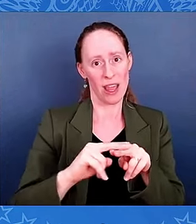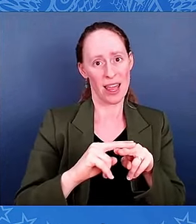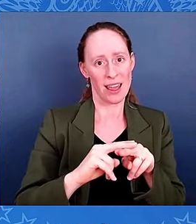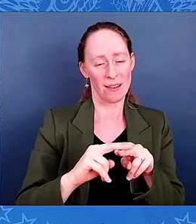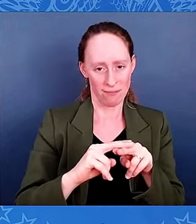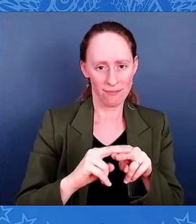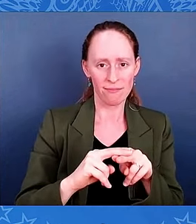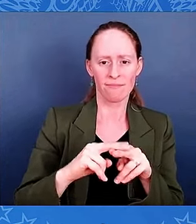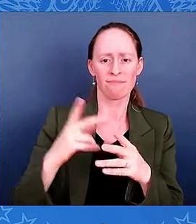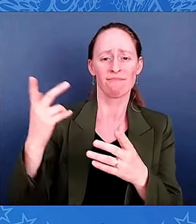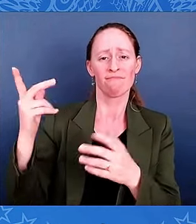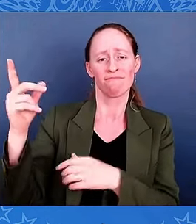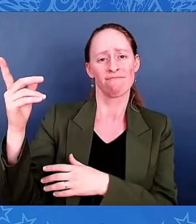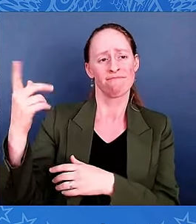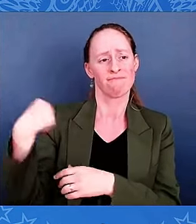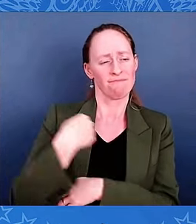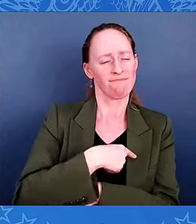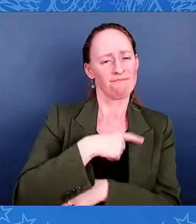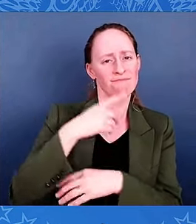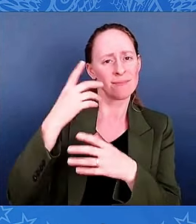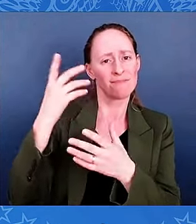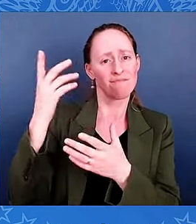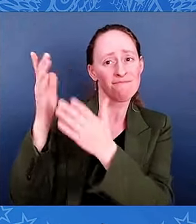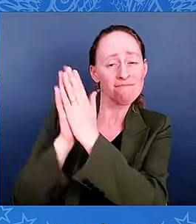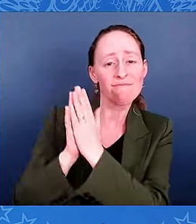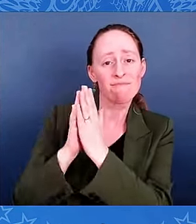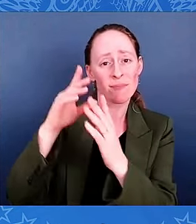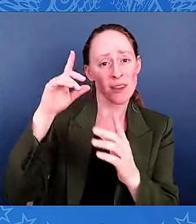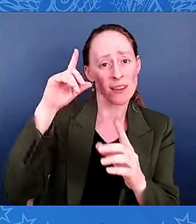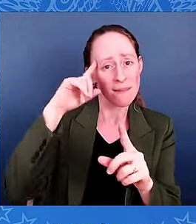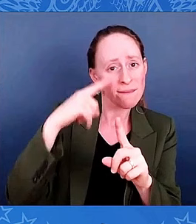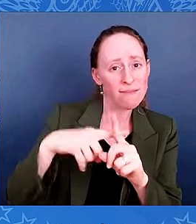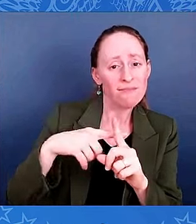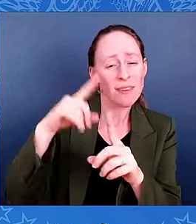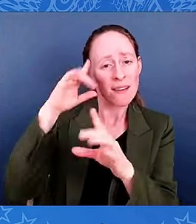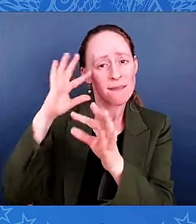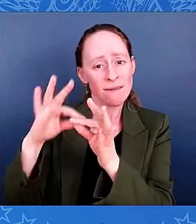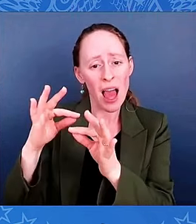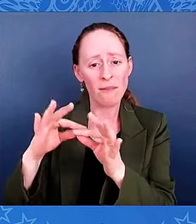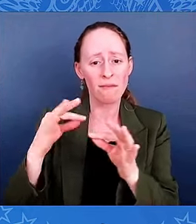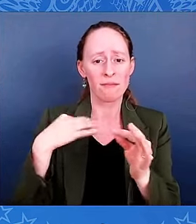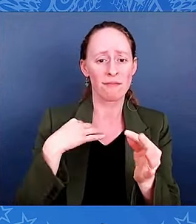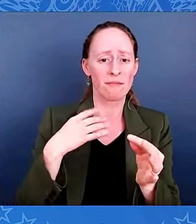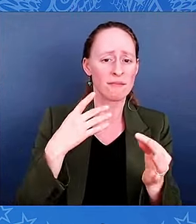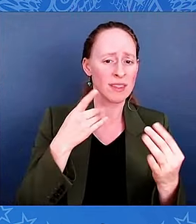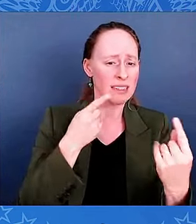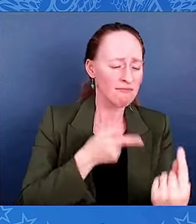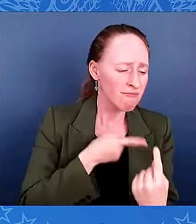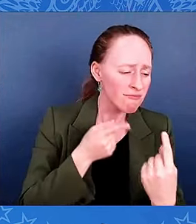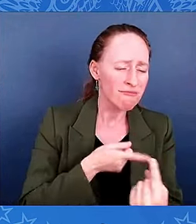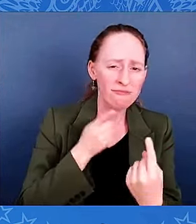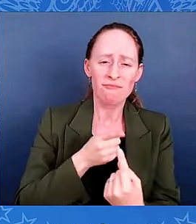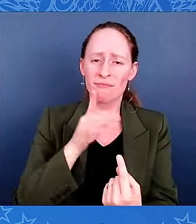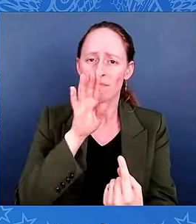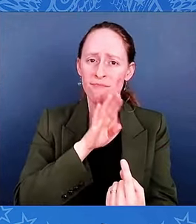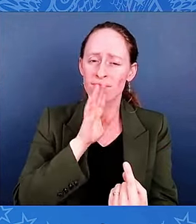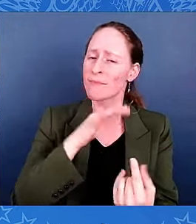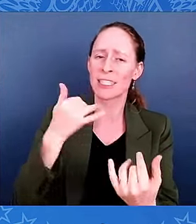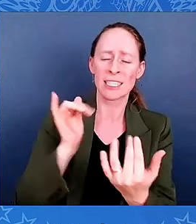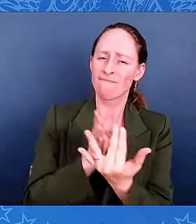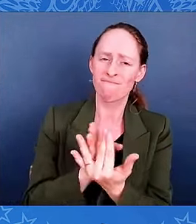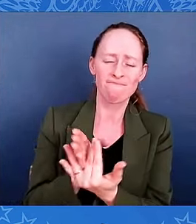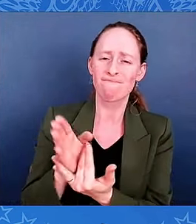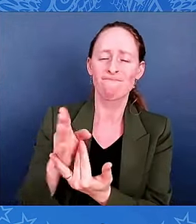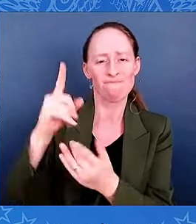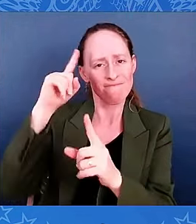will continue to shine. May their example illuminate our paths and inspire us to uphold justice and